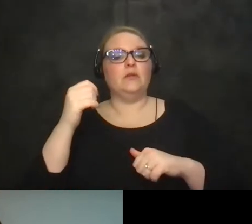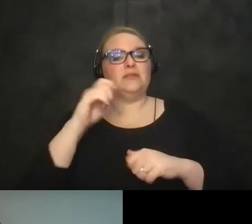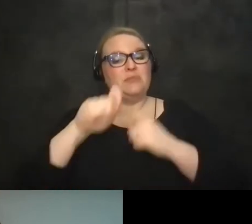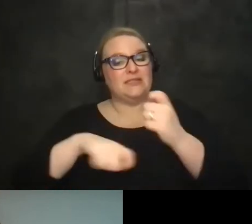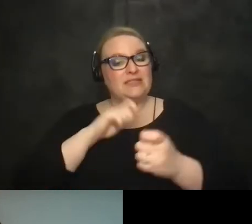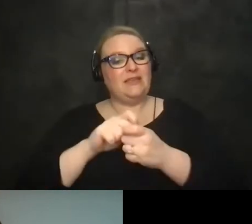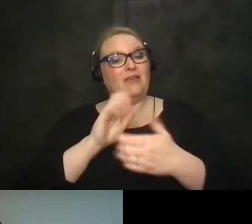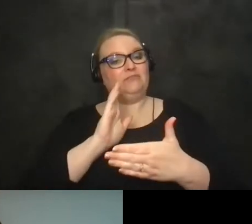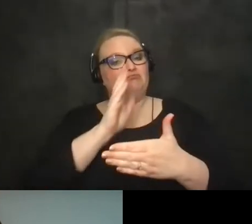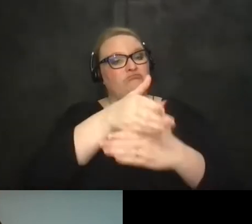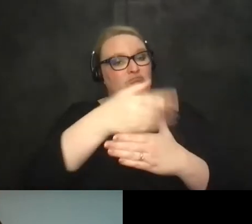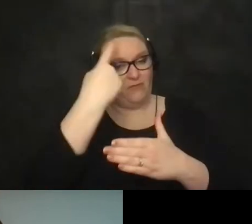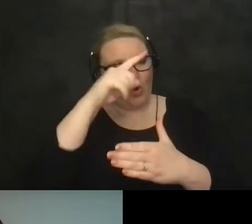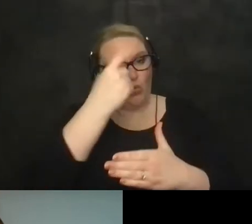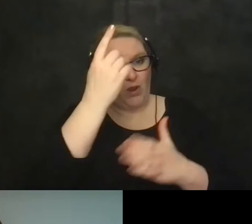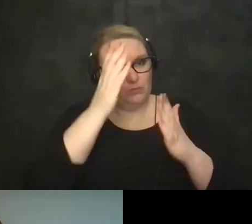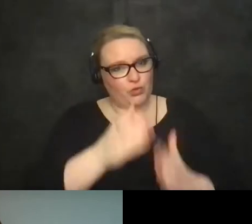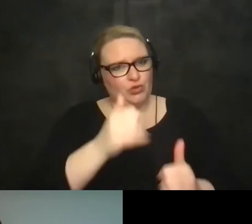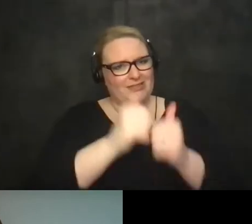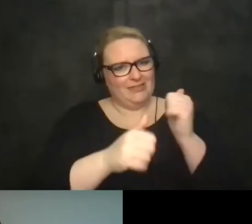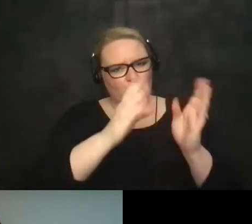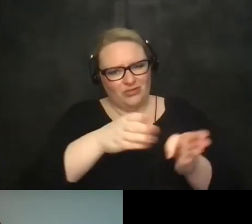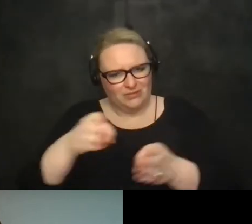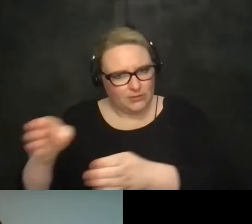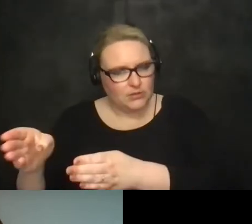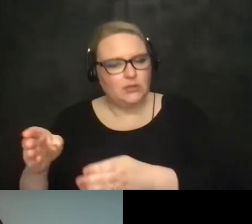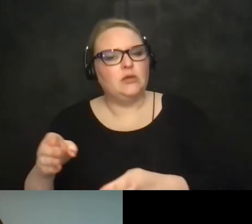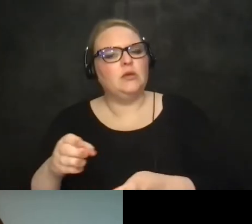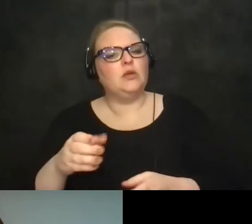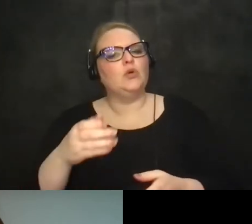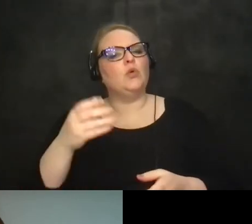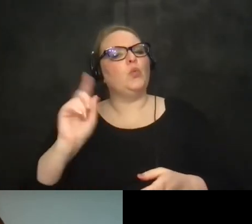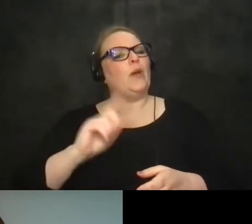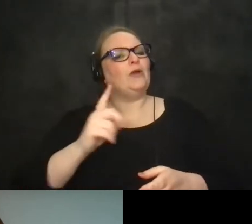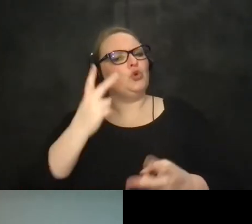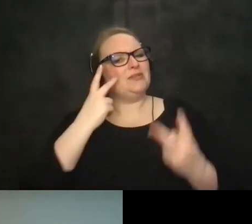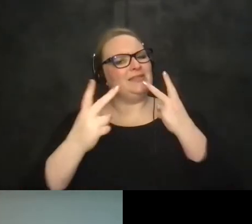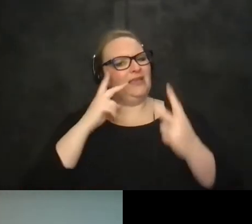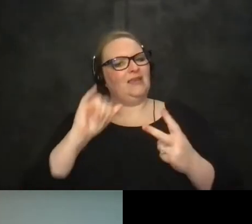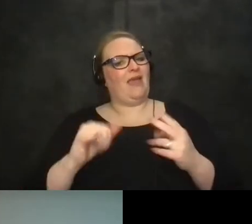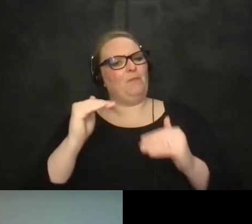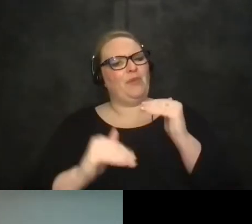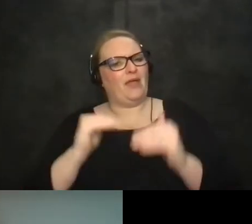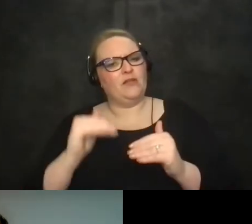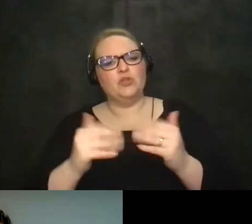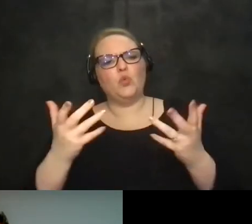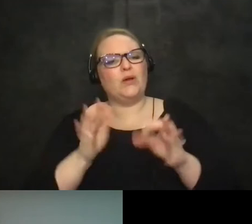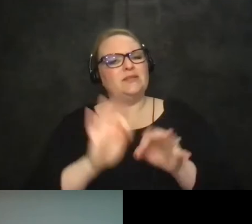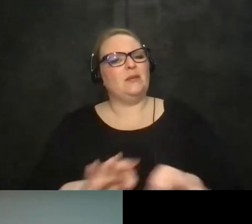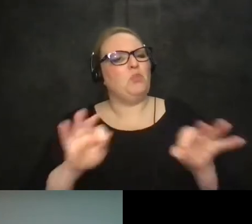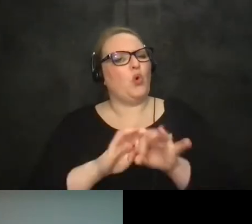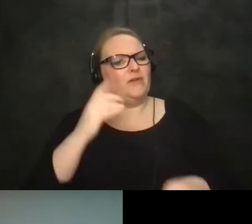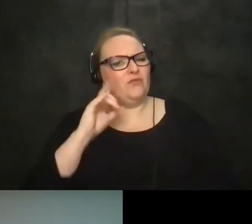for one person at a time where do you see that balance what's what's the important dimensions to that for you